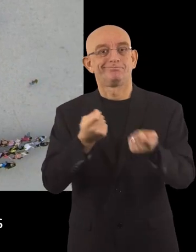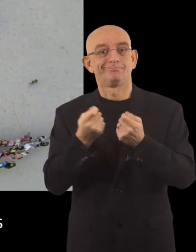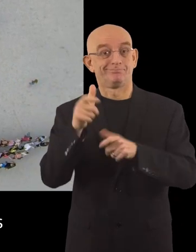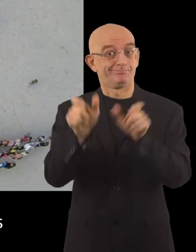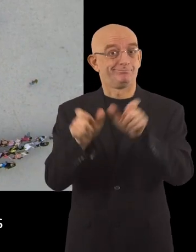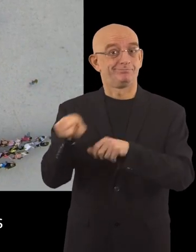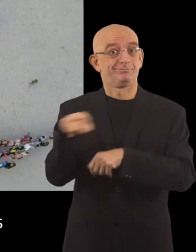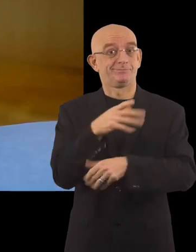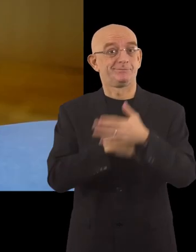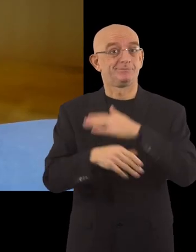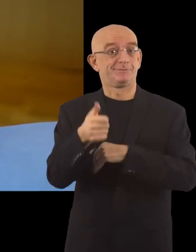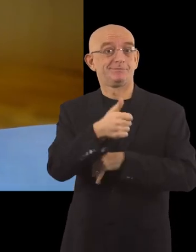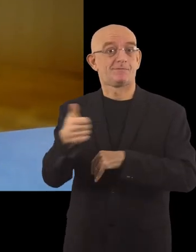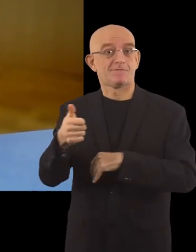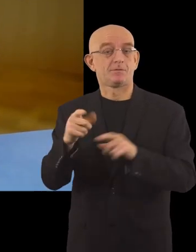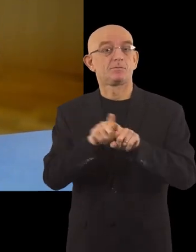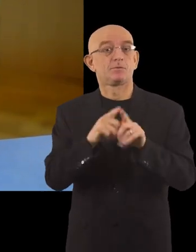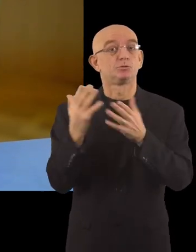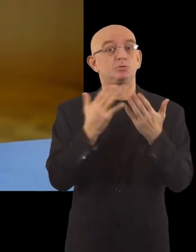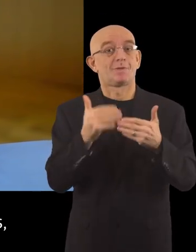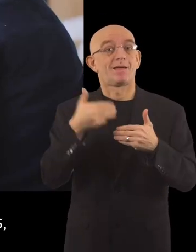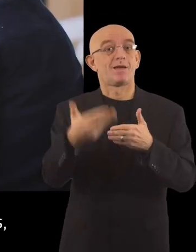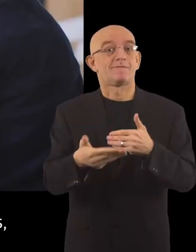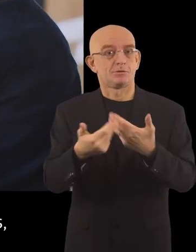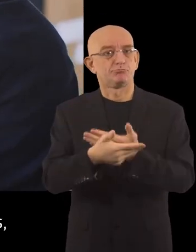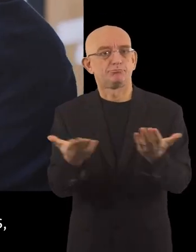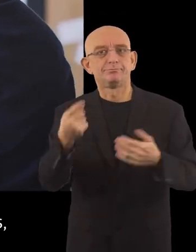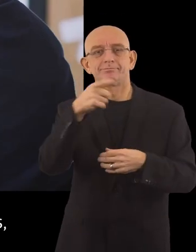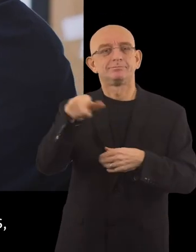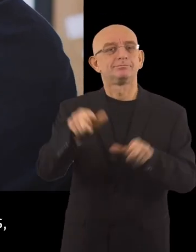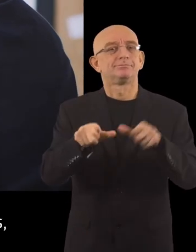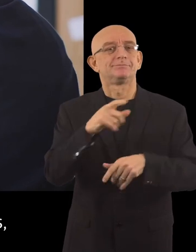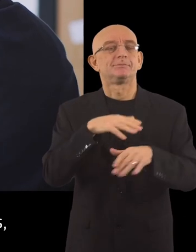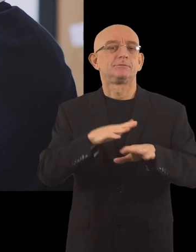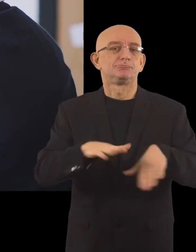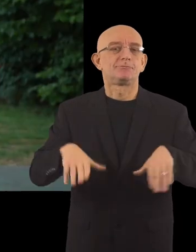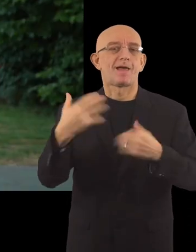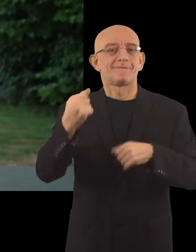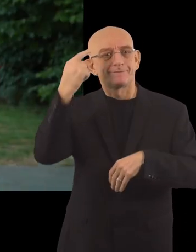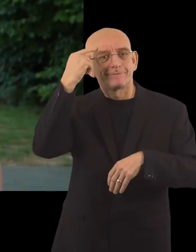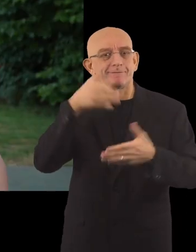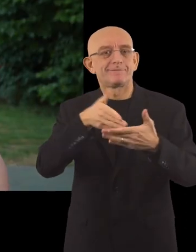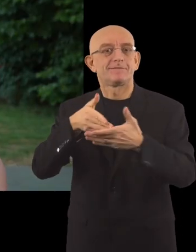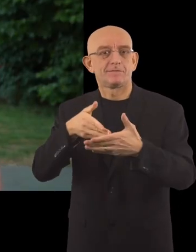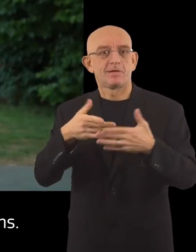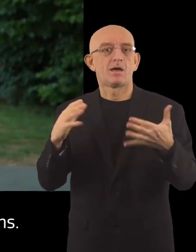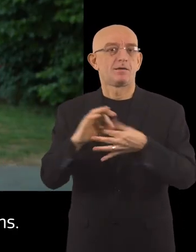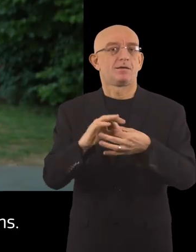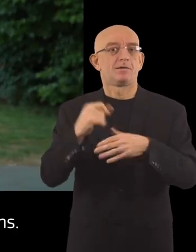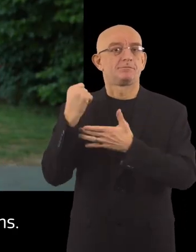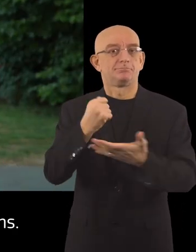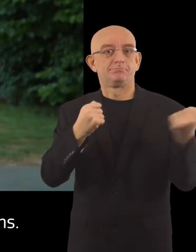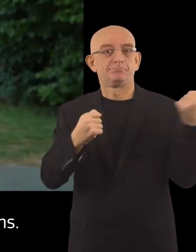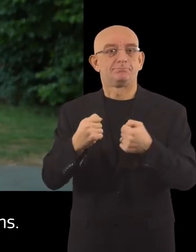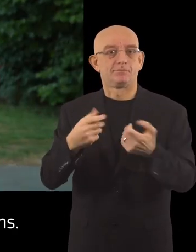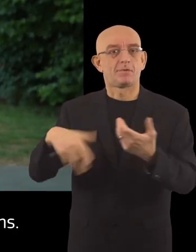with disabilities as well as after-school programmes for children with intellectual disabilities were co-funded by the city and run by